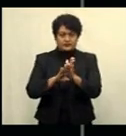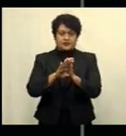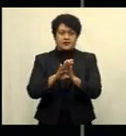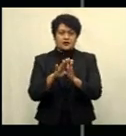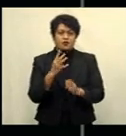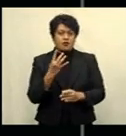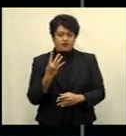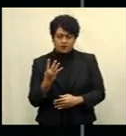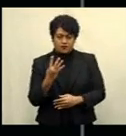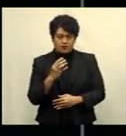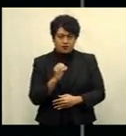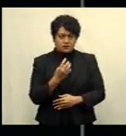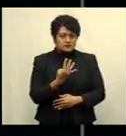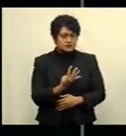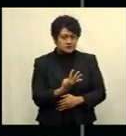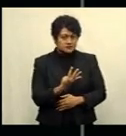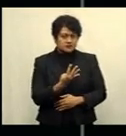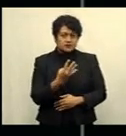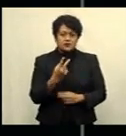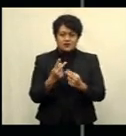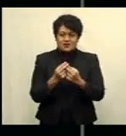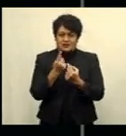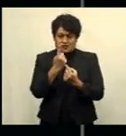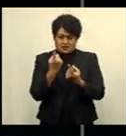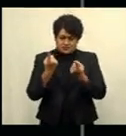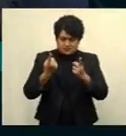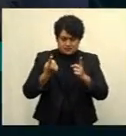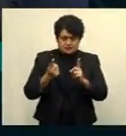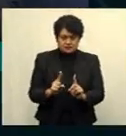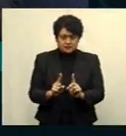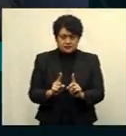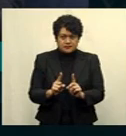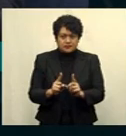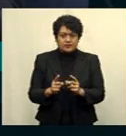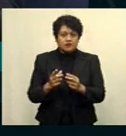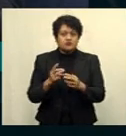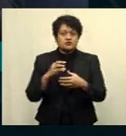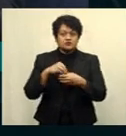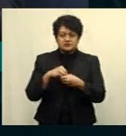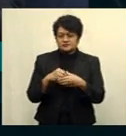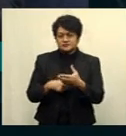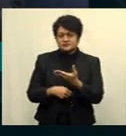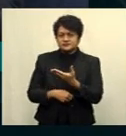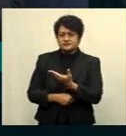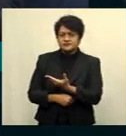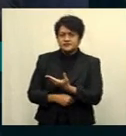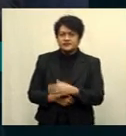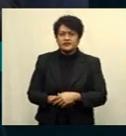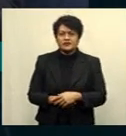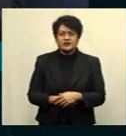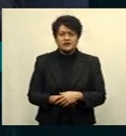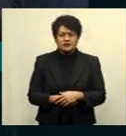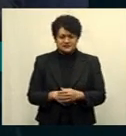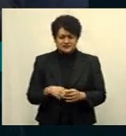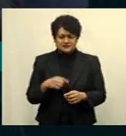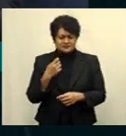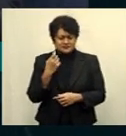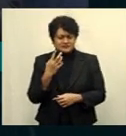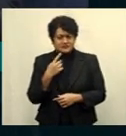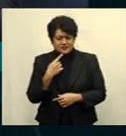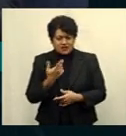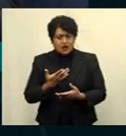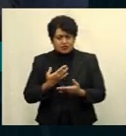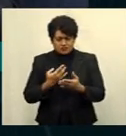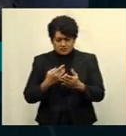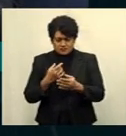at 404 with one confirmed death. join Kritika Kumar live. Kritika, seems like the cases are growing